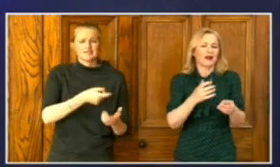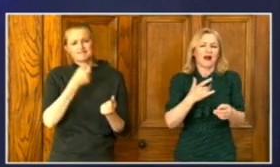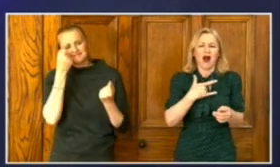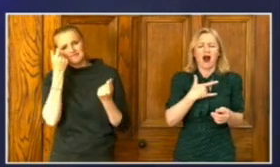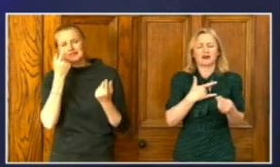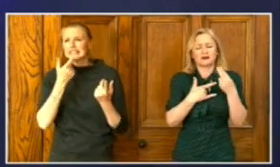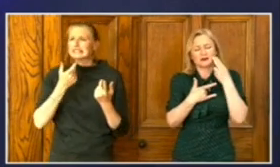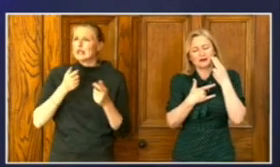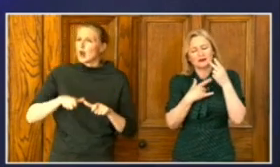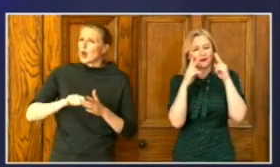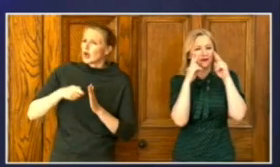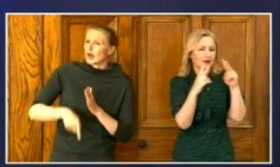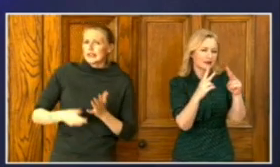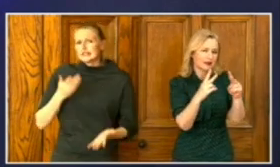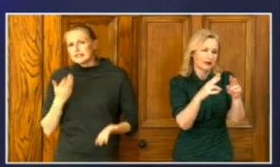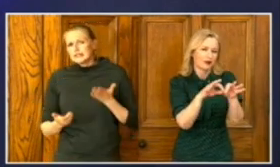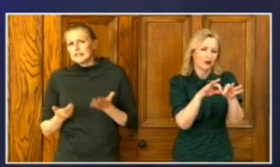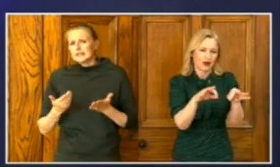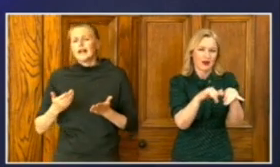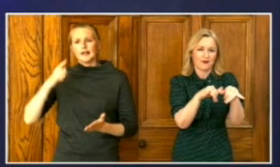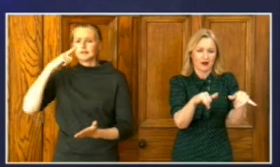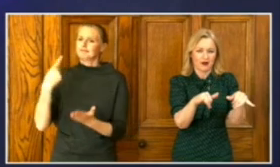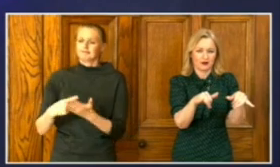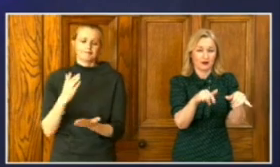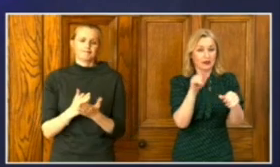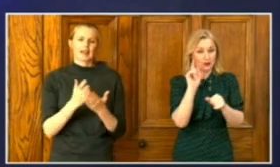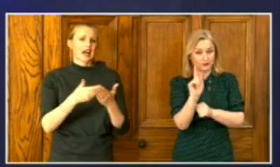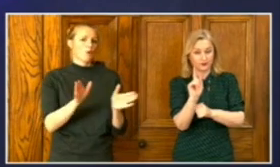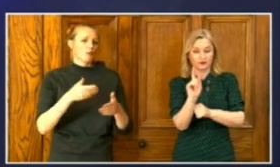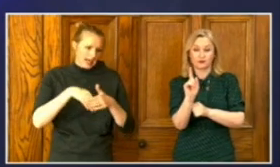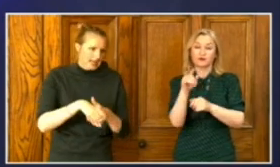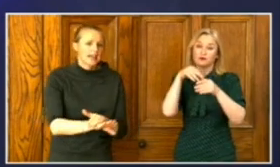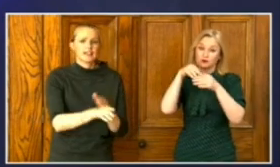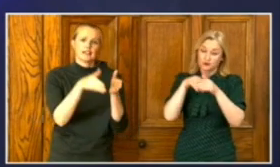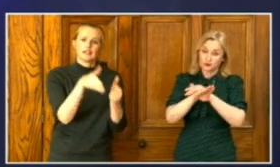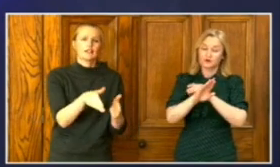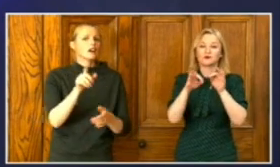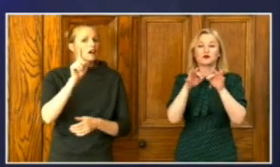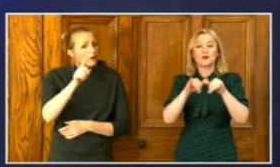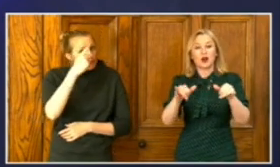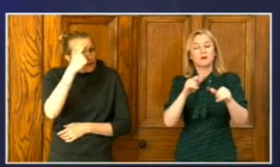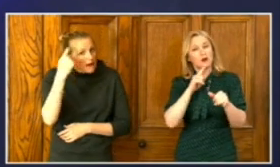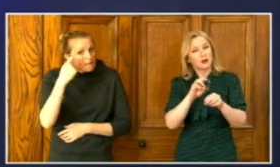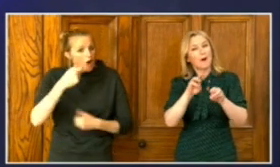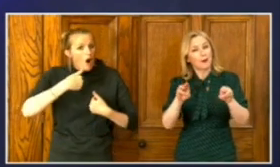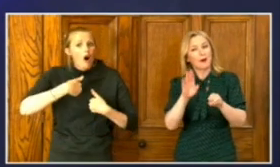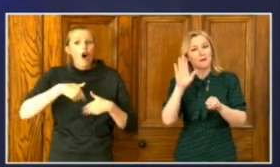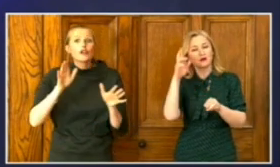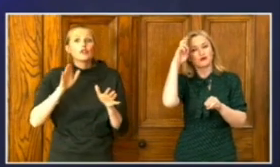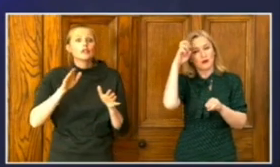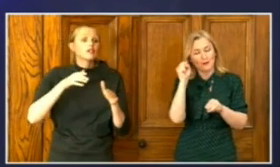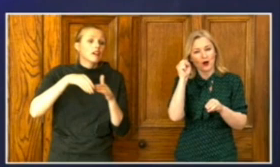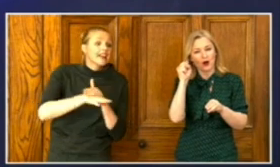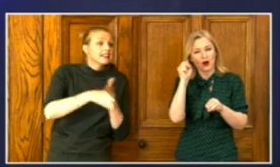this restriction it is vital that members of the public heed the advice around going out in public when they are